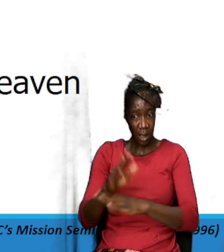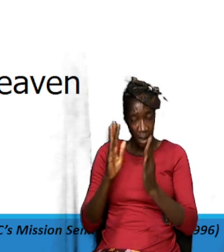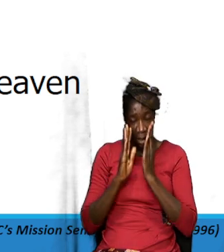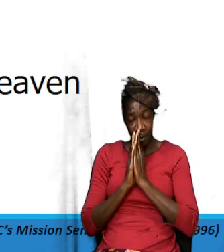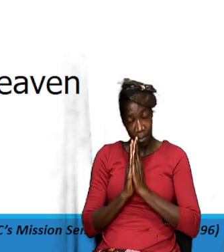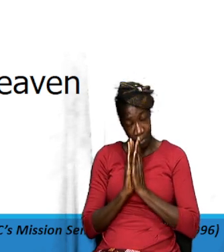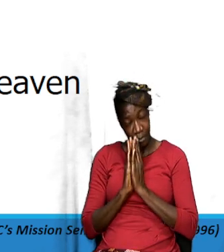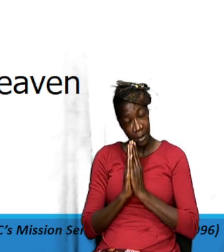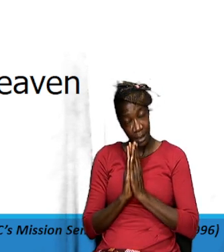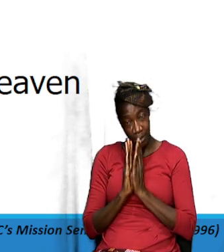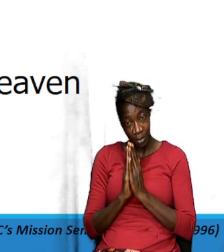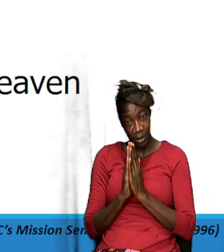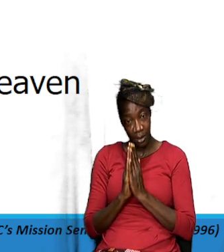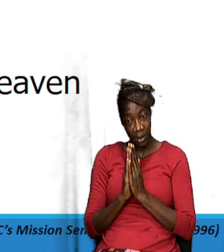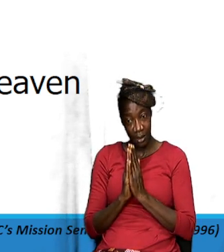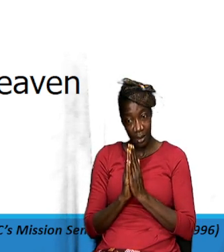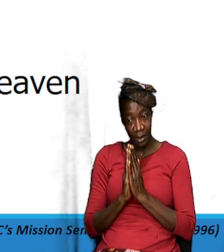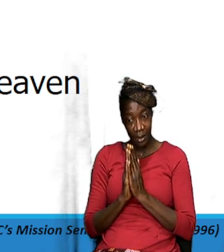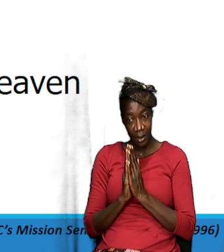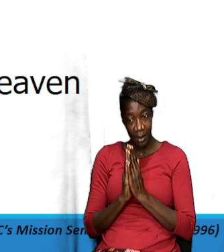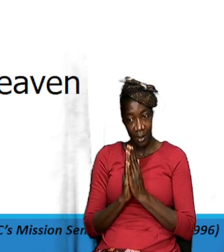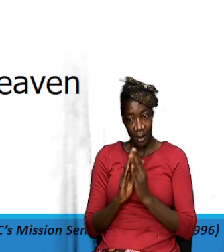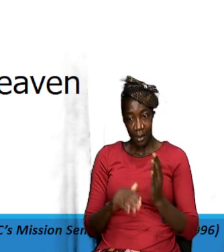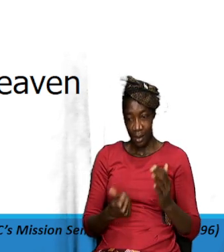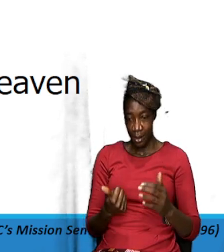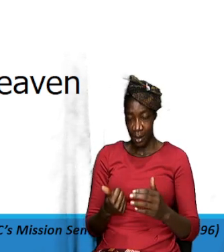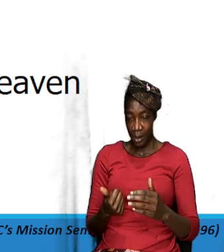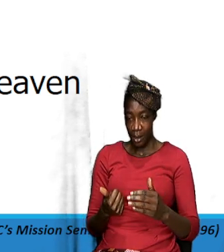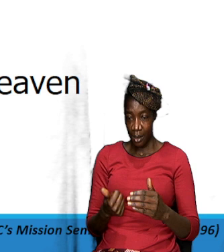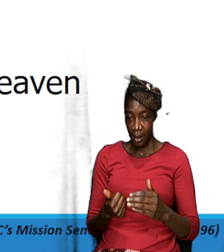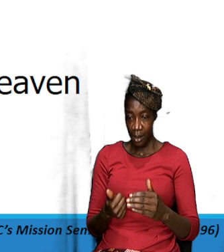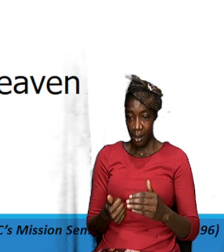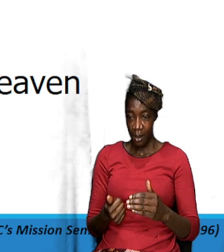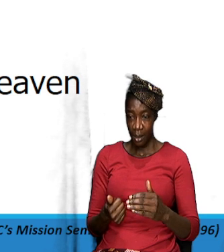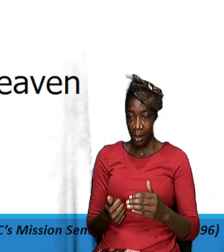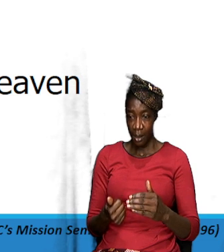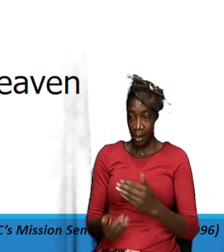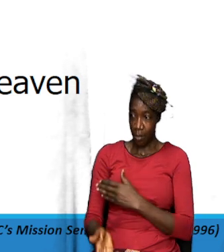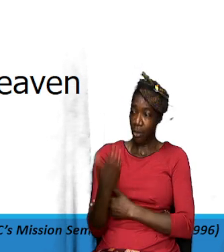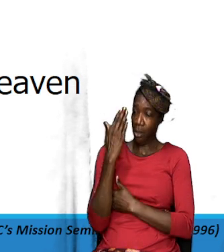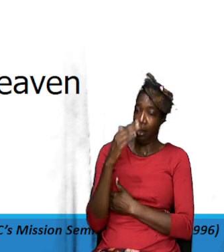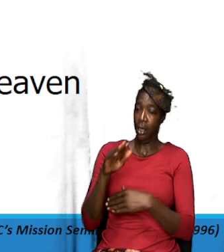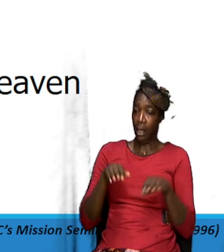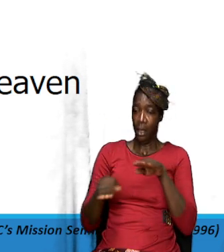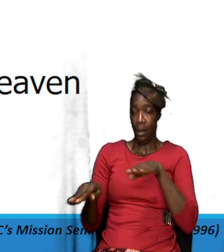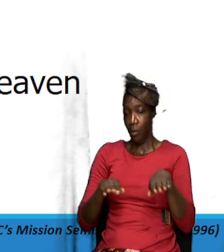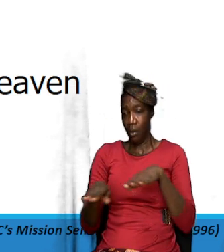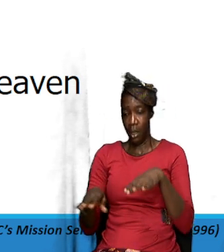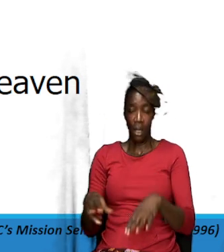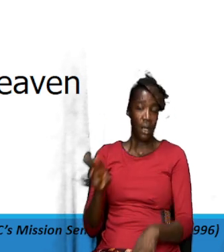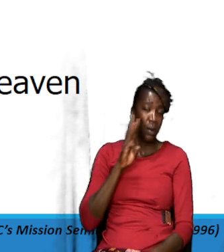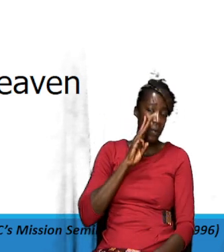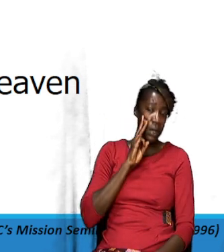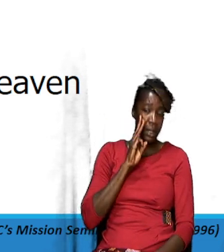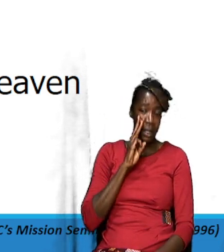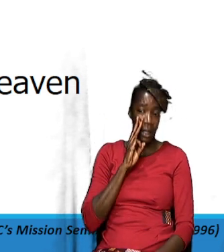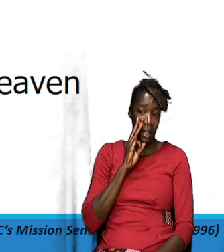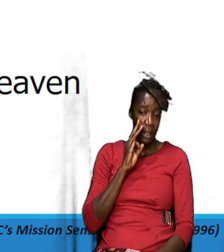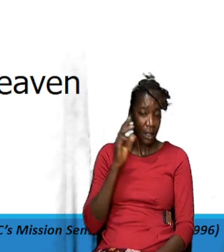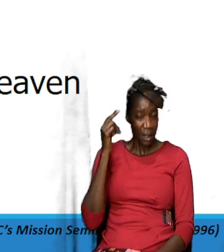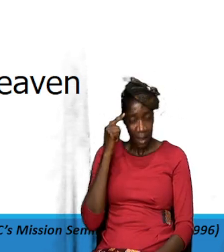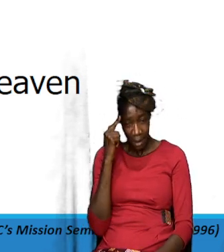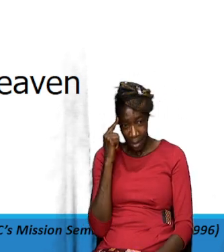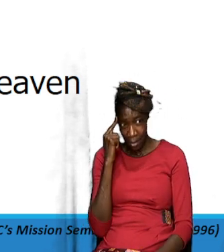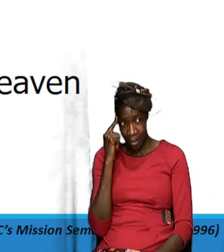and then the next morning he was walking on water he would have they would have probably noticed that